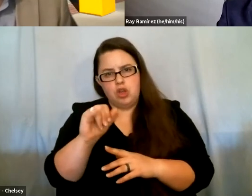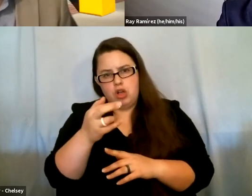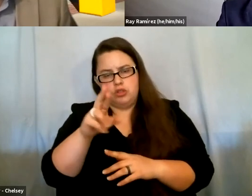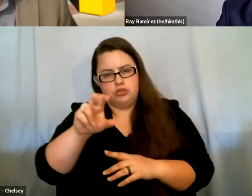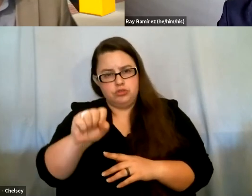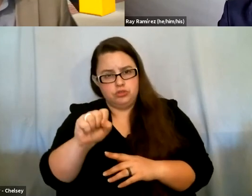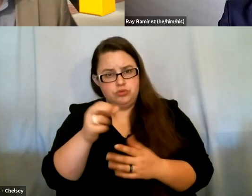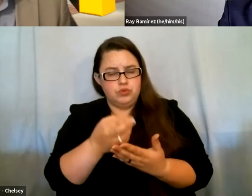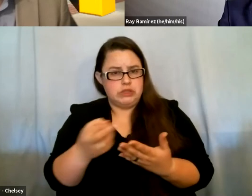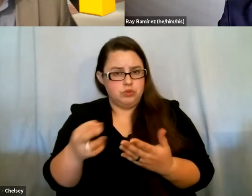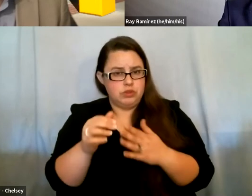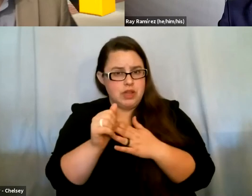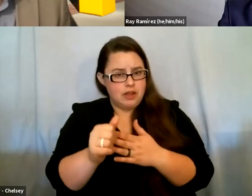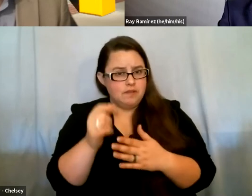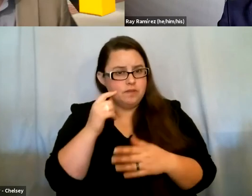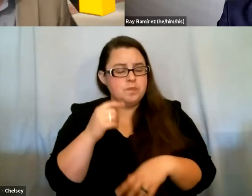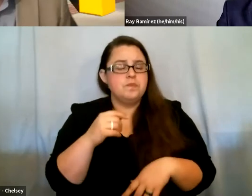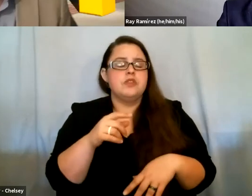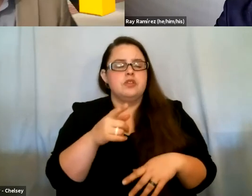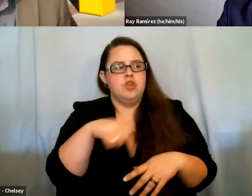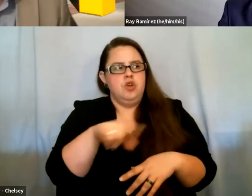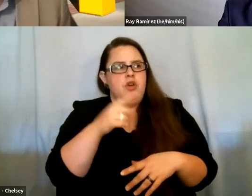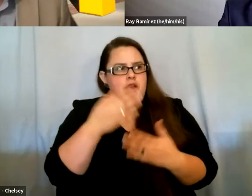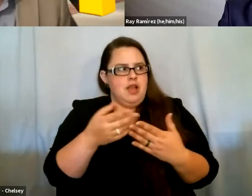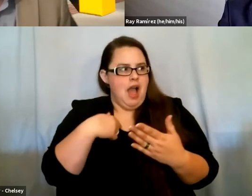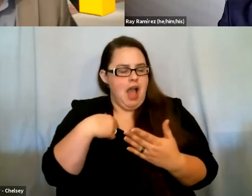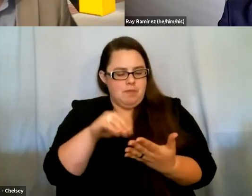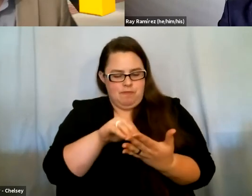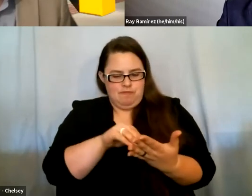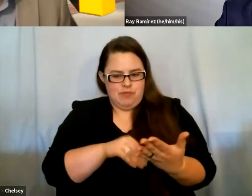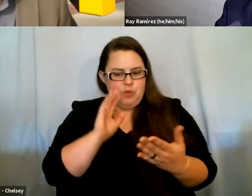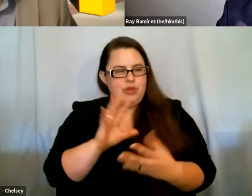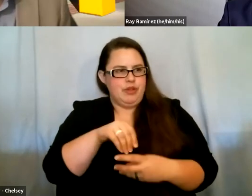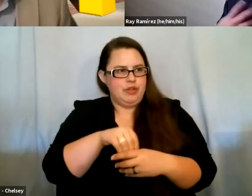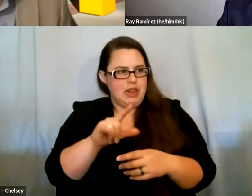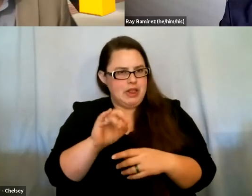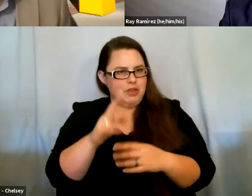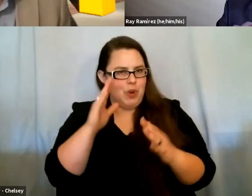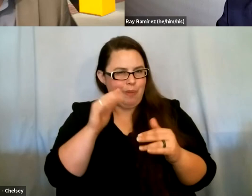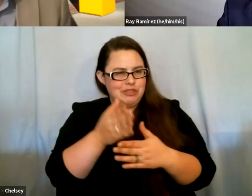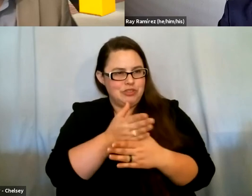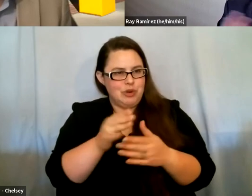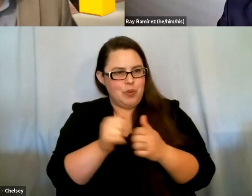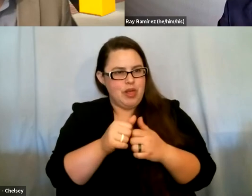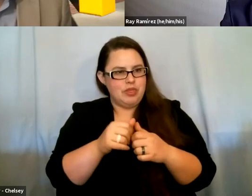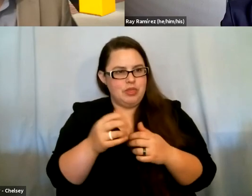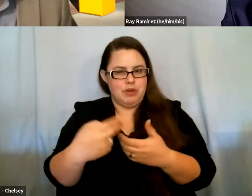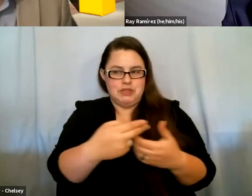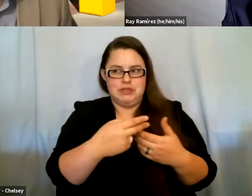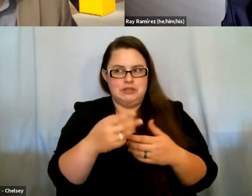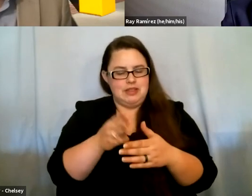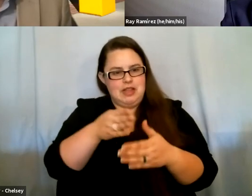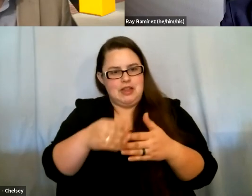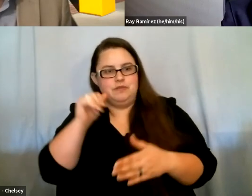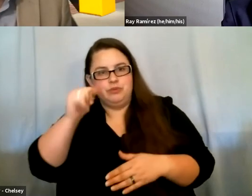resources. And again, these are some things that I'm taking note of that we'll include in a link that we can hopefully share out with participants at the end of the symposium tomorrow afternoon.